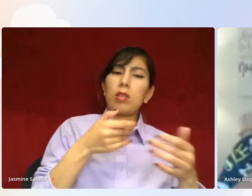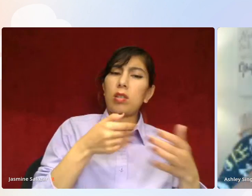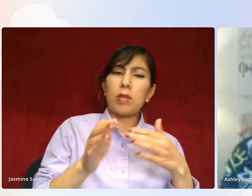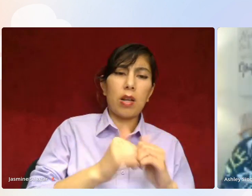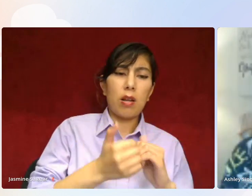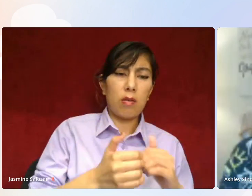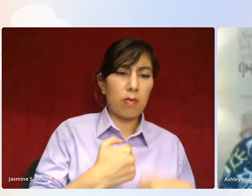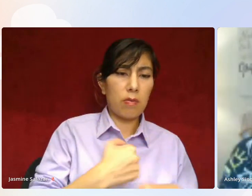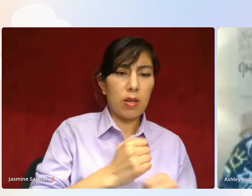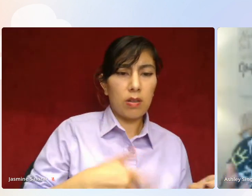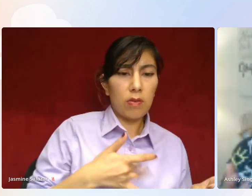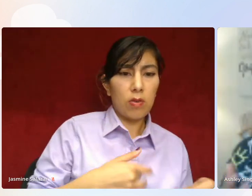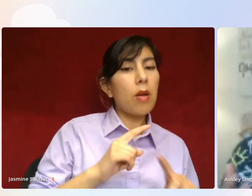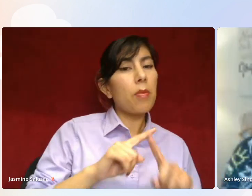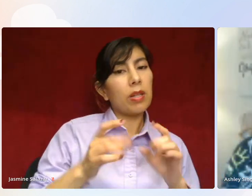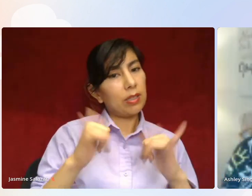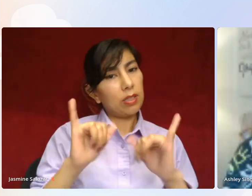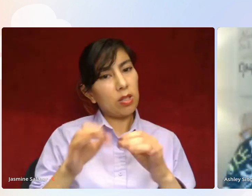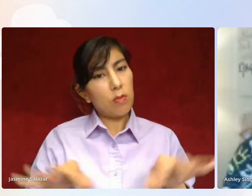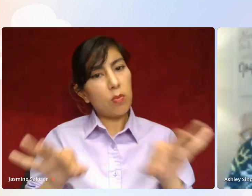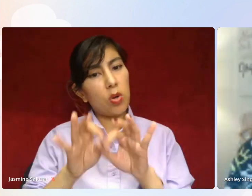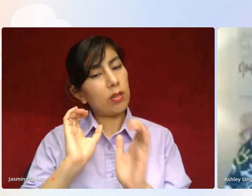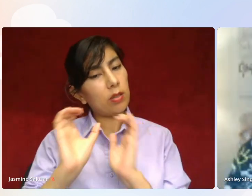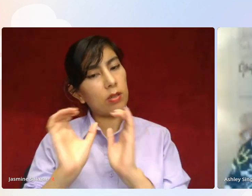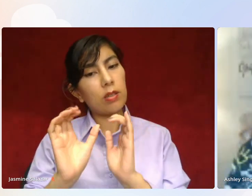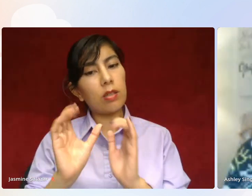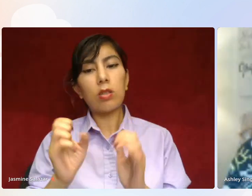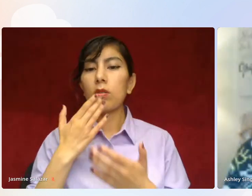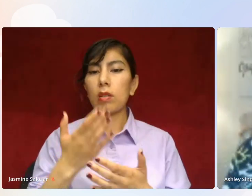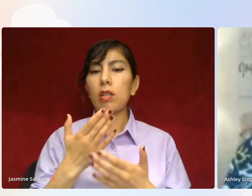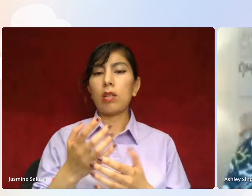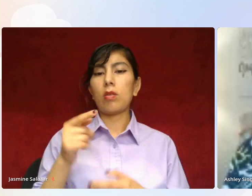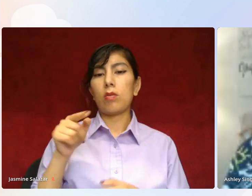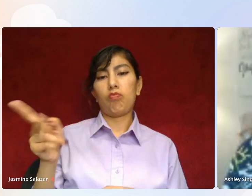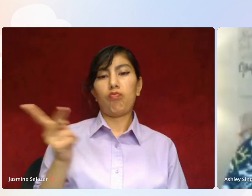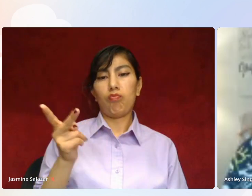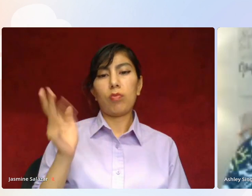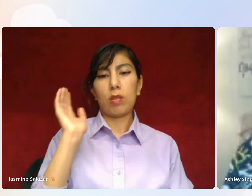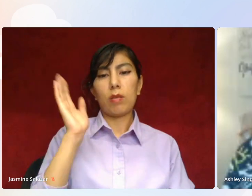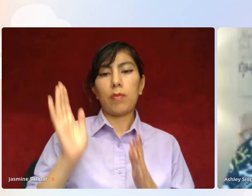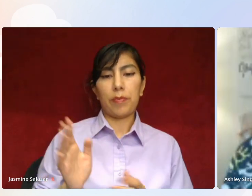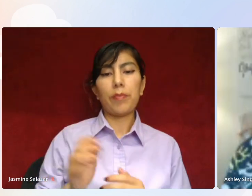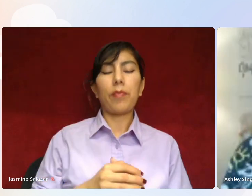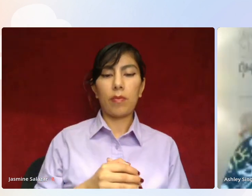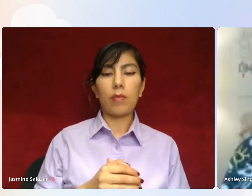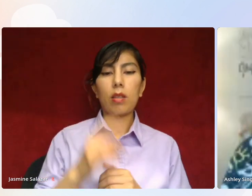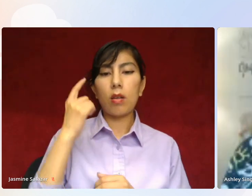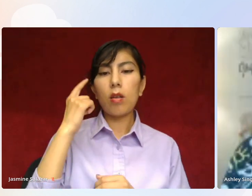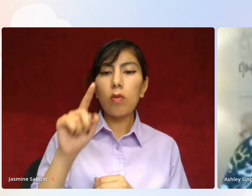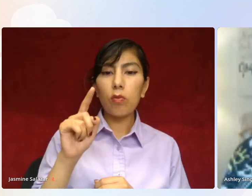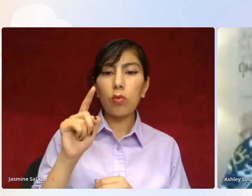feel, it's important to talk about it. So thank you to Kolechi and thank you to Tanisha for